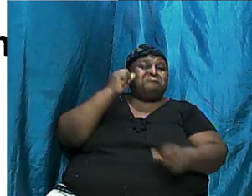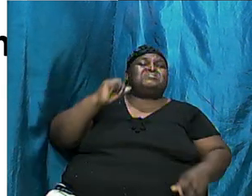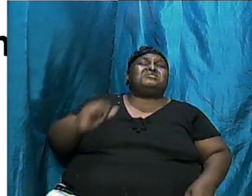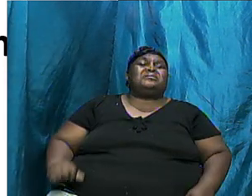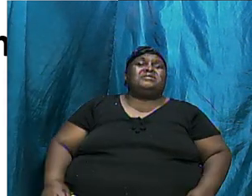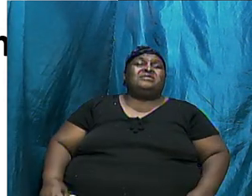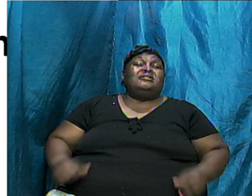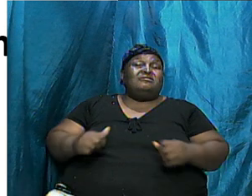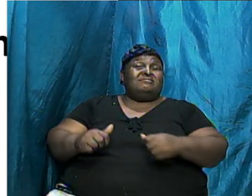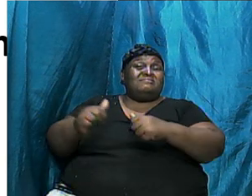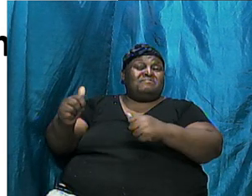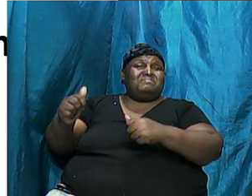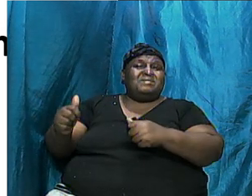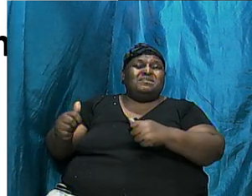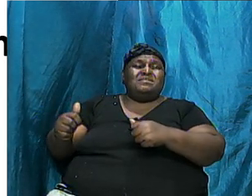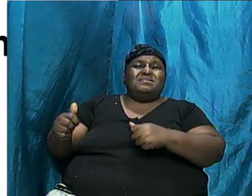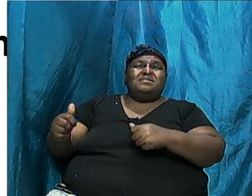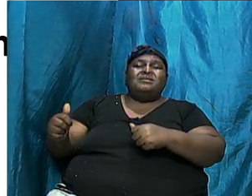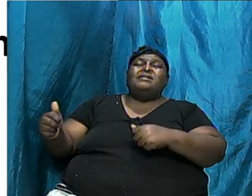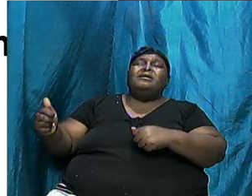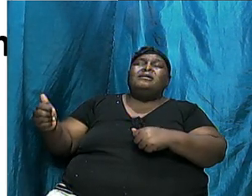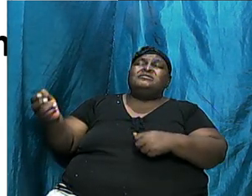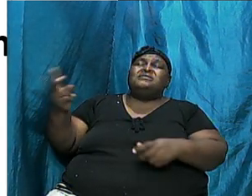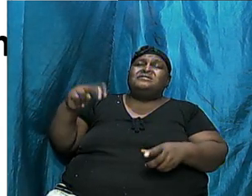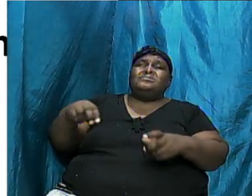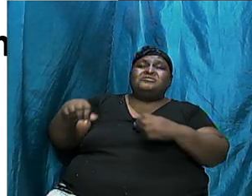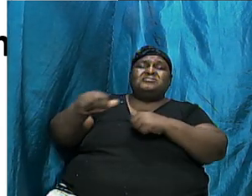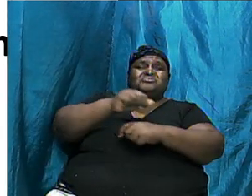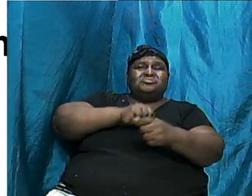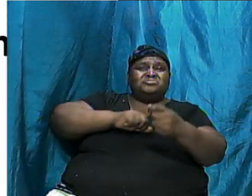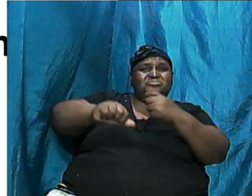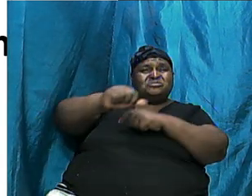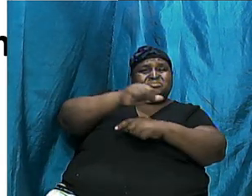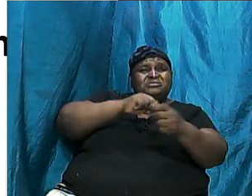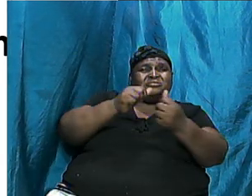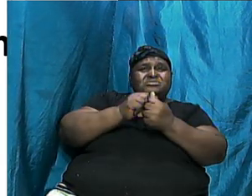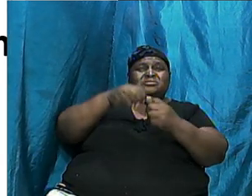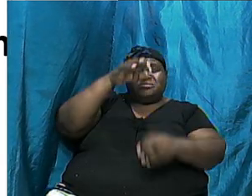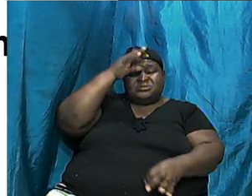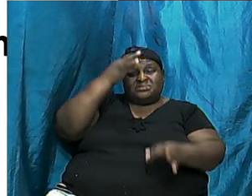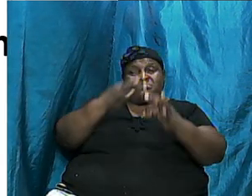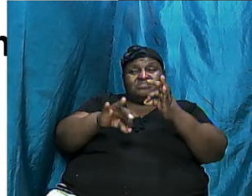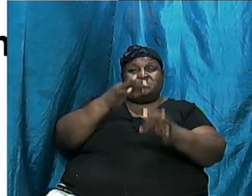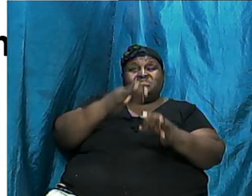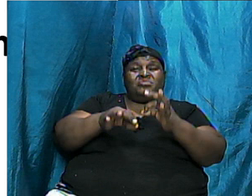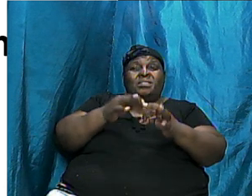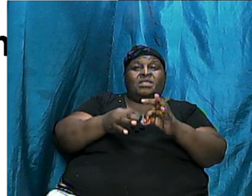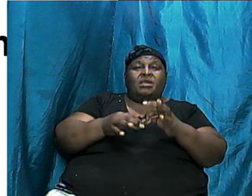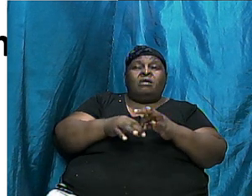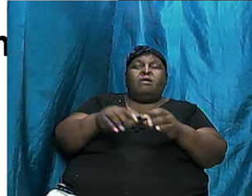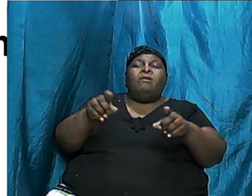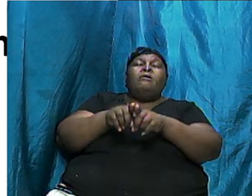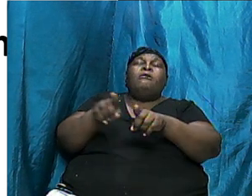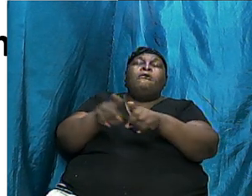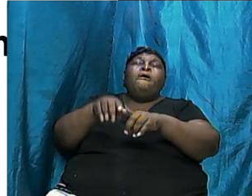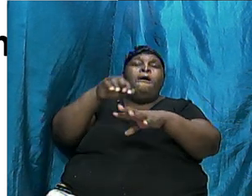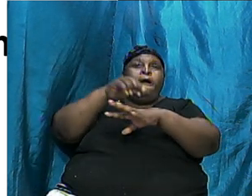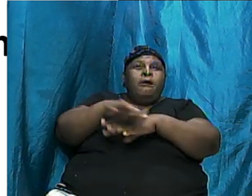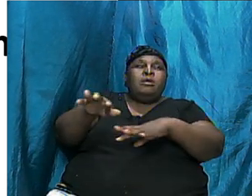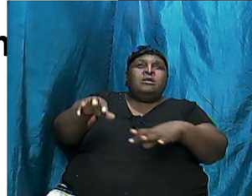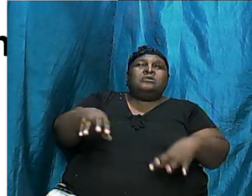all the catastrophe associated with his judgment, he also sent a rainbow.